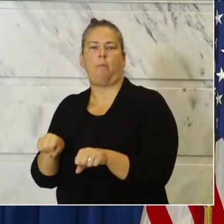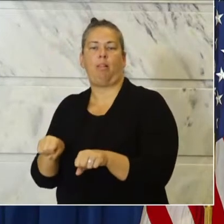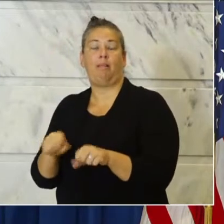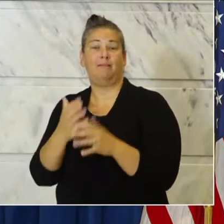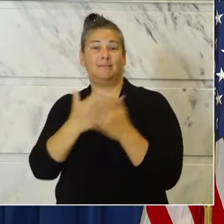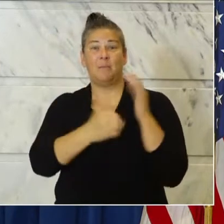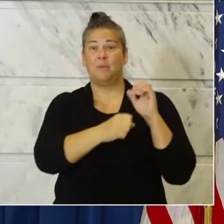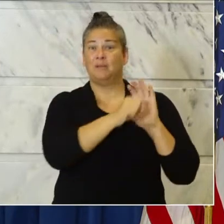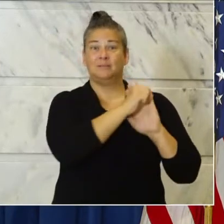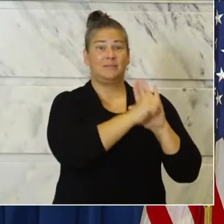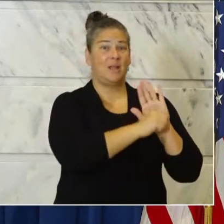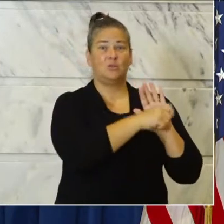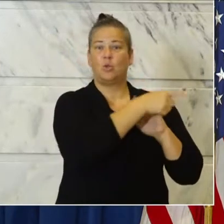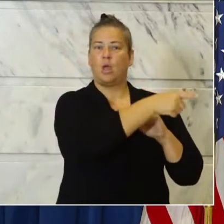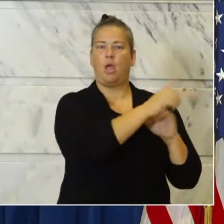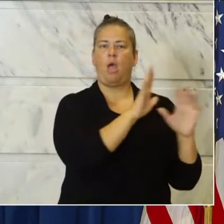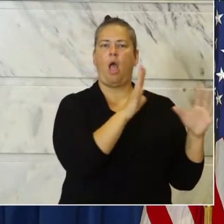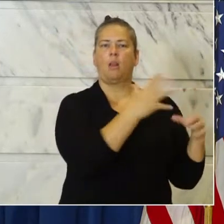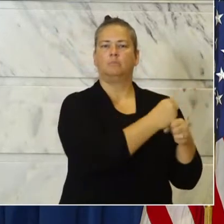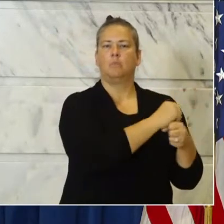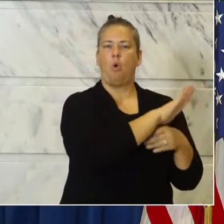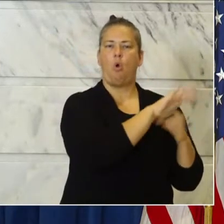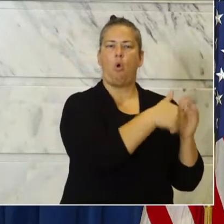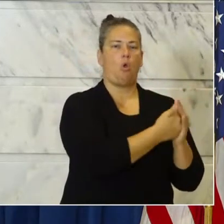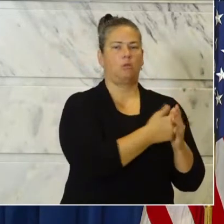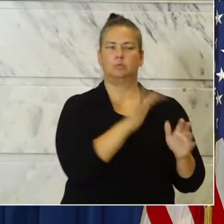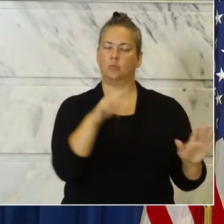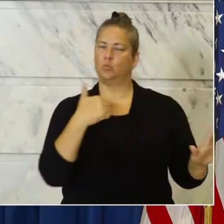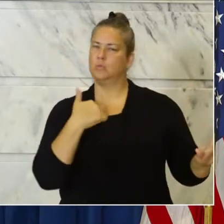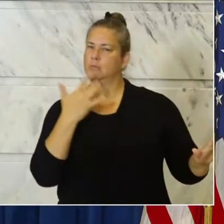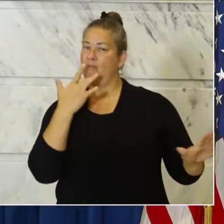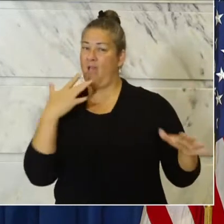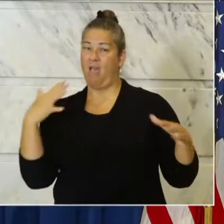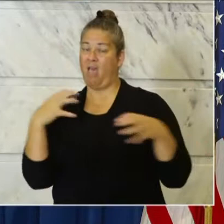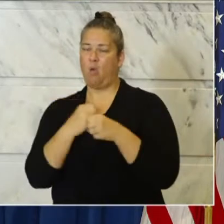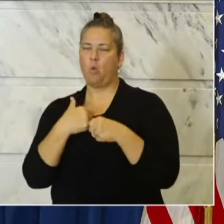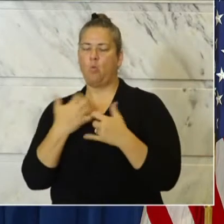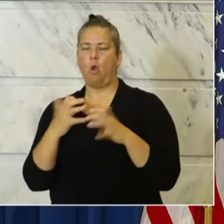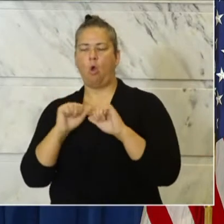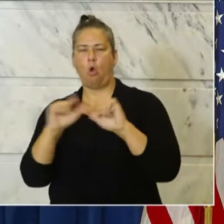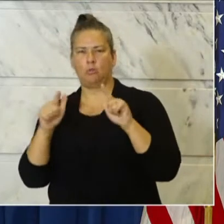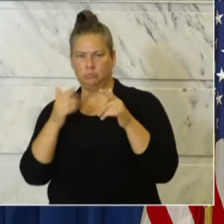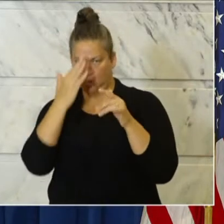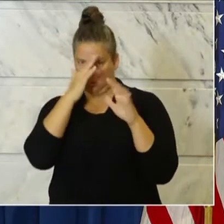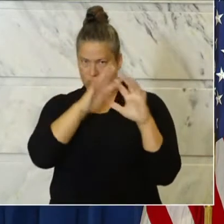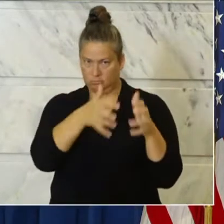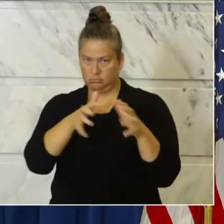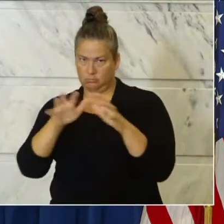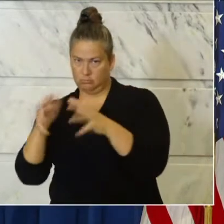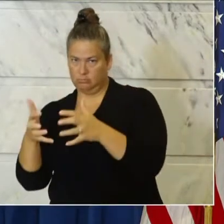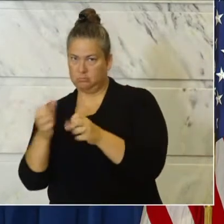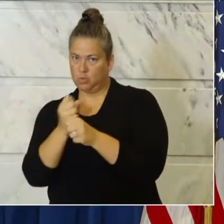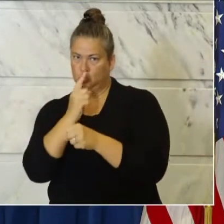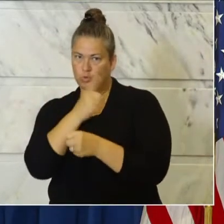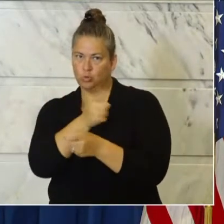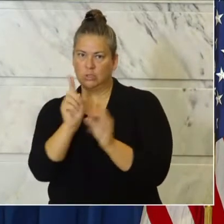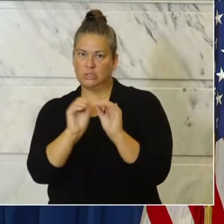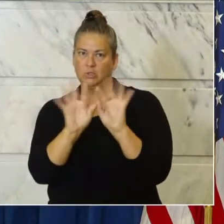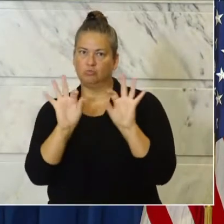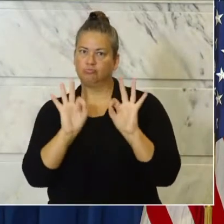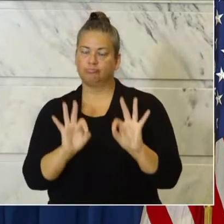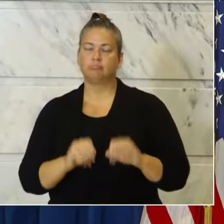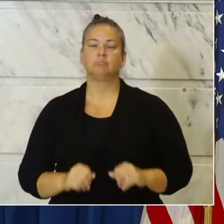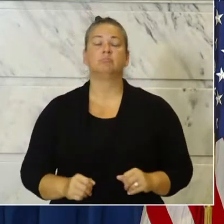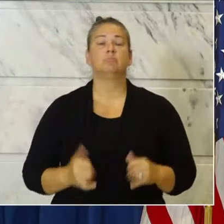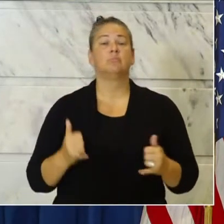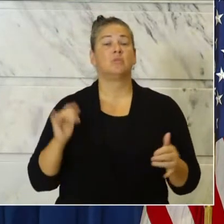them out of the regular number. We want to make sure that we give as much transparency on them as possible. Our total number of